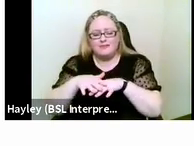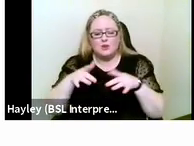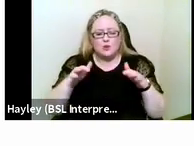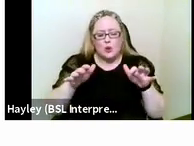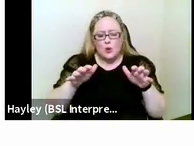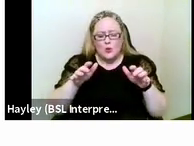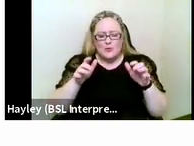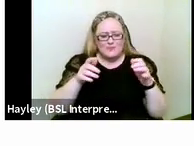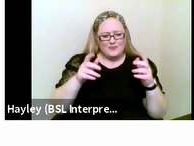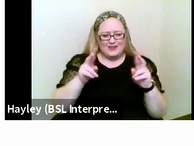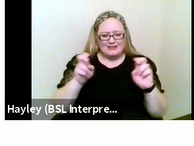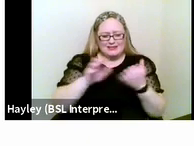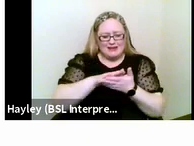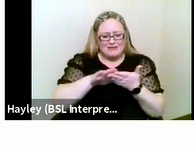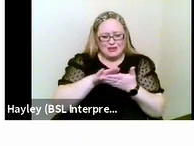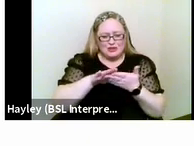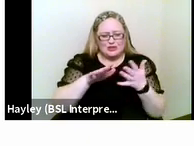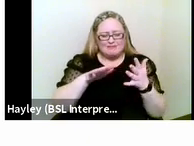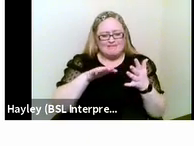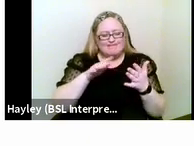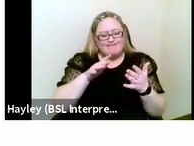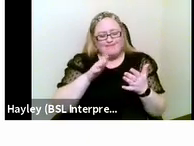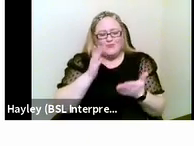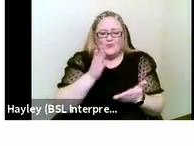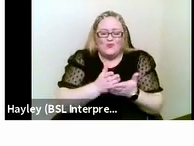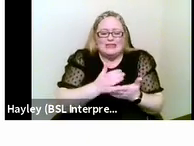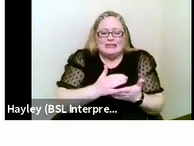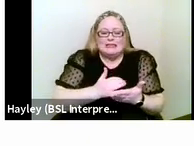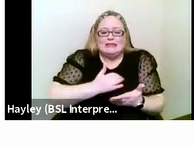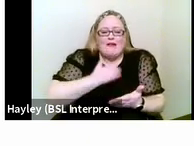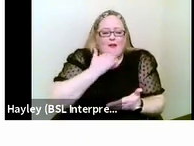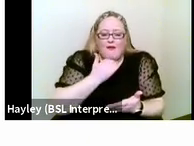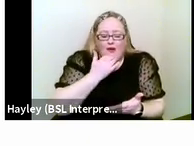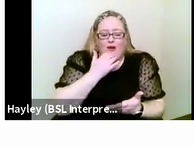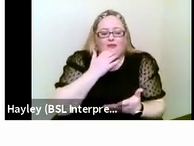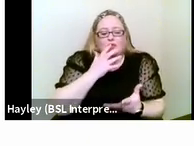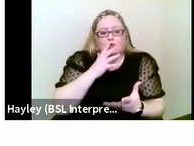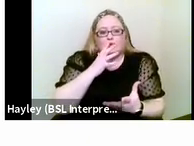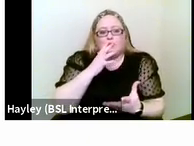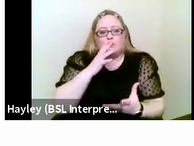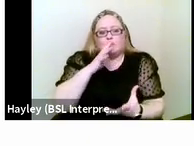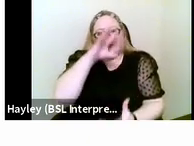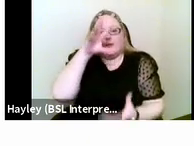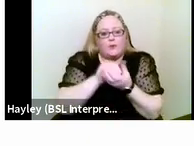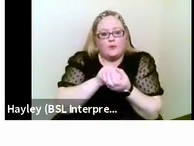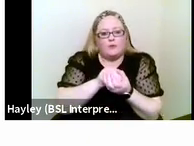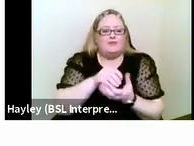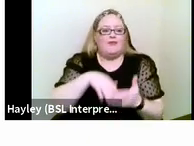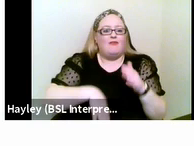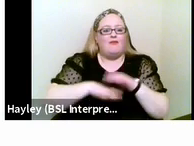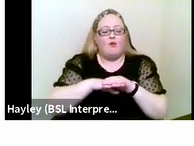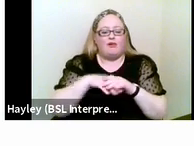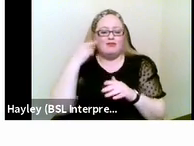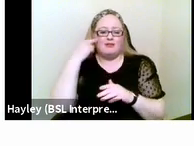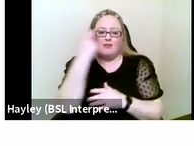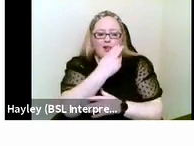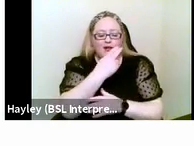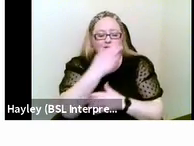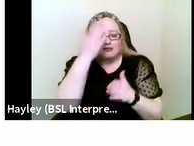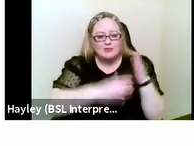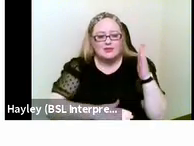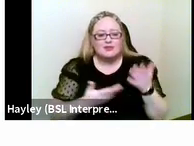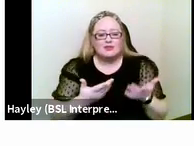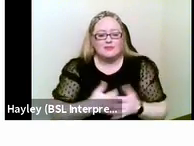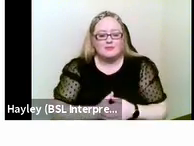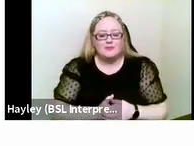little bit inadequate, really, in capturing the reality of deafblind people's experiences. Next